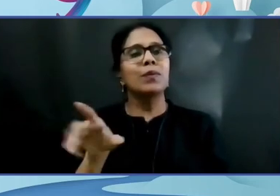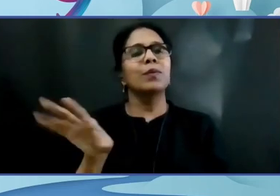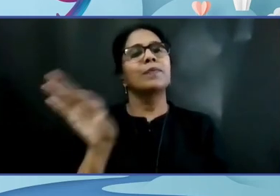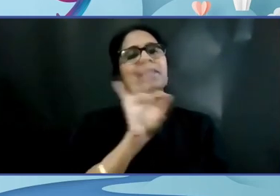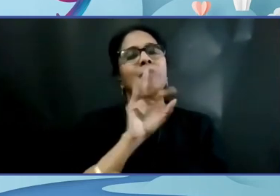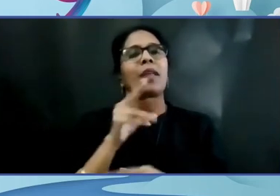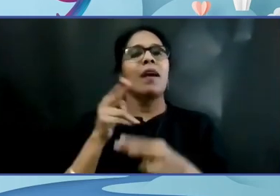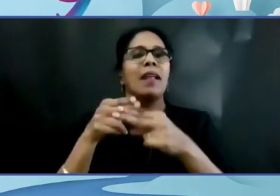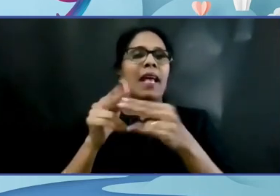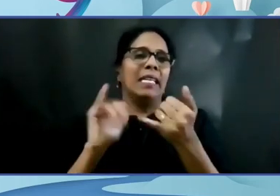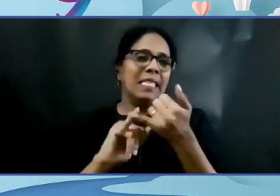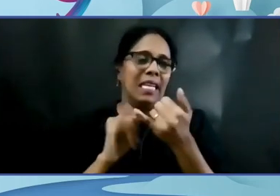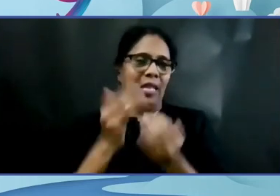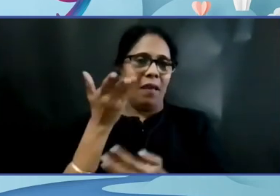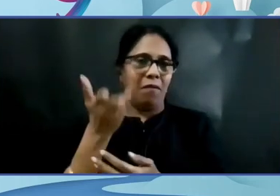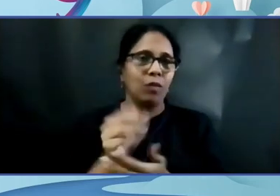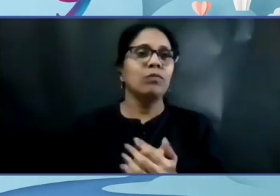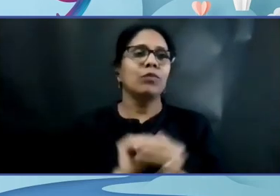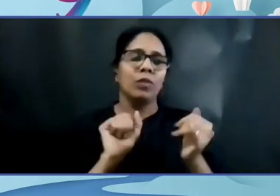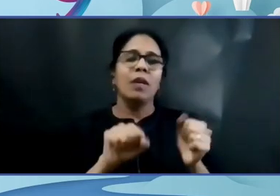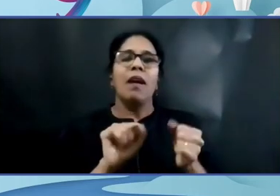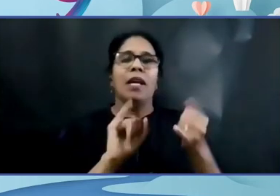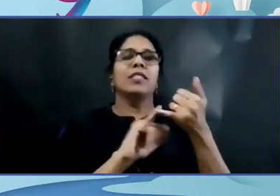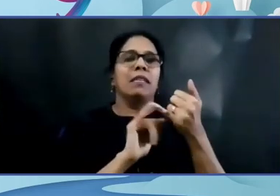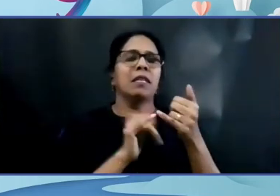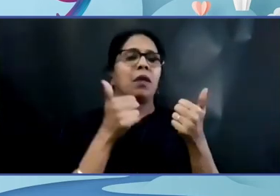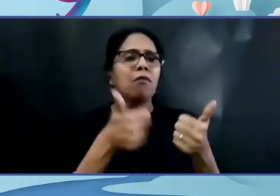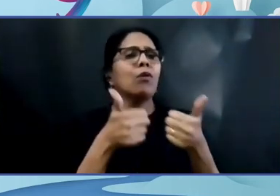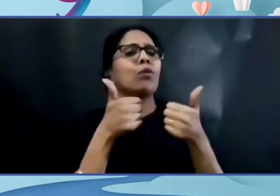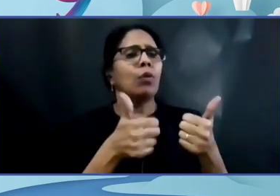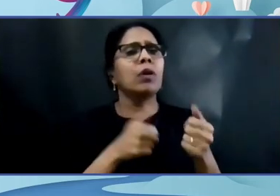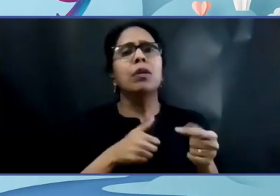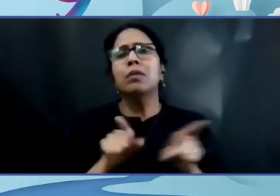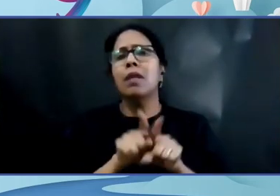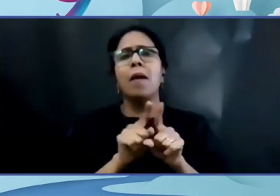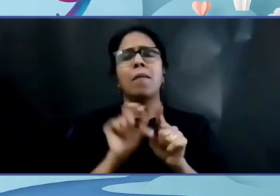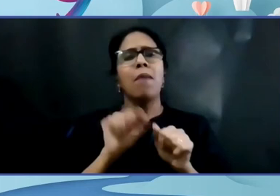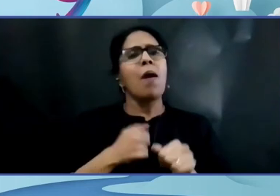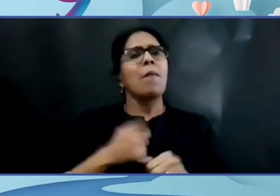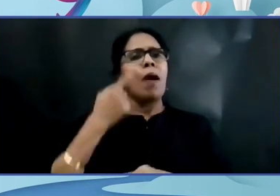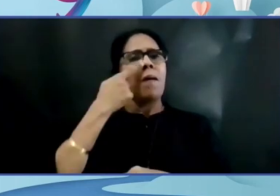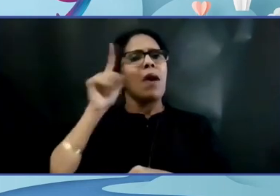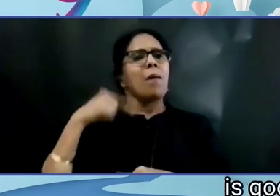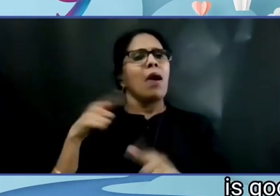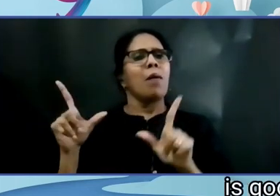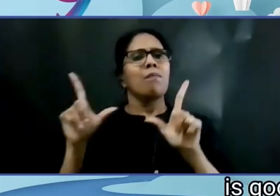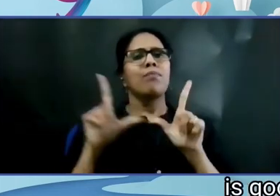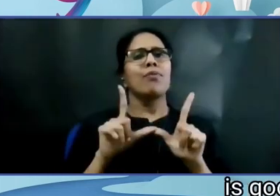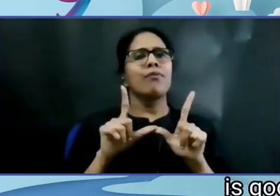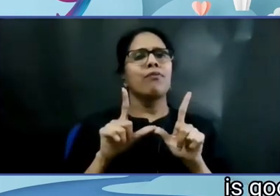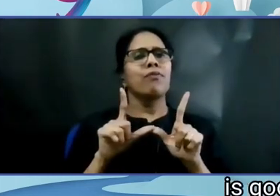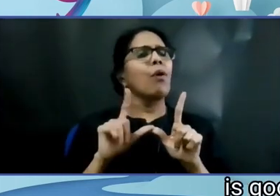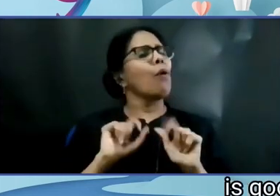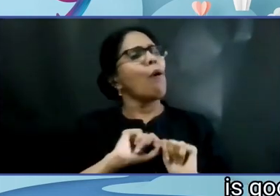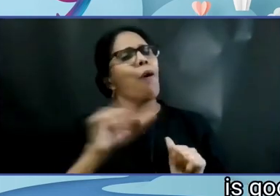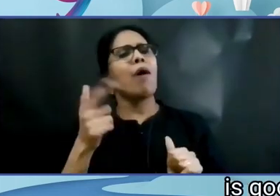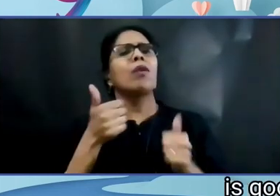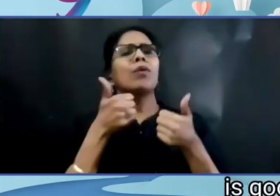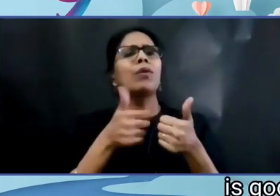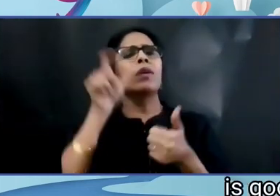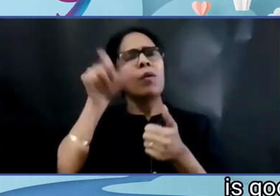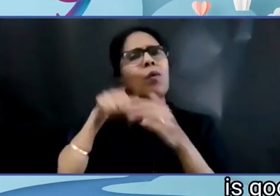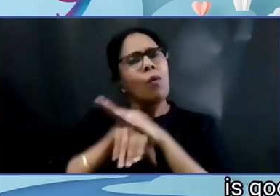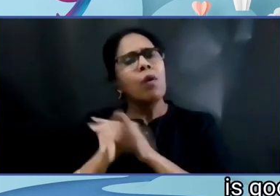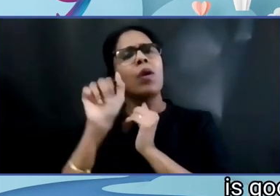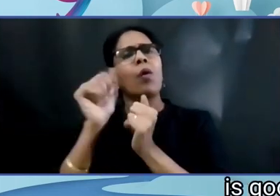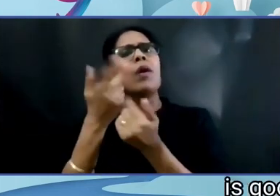Yes, everybody is good at something. My parents also proved that everybody is good at something. It's because of them